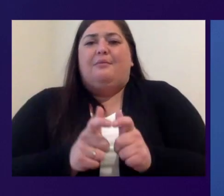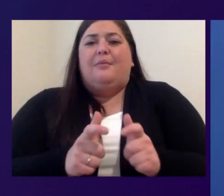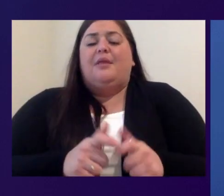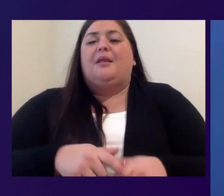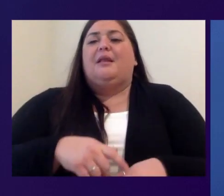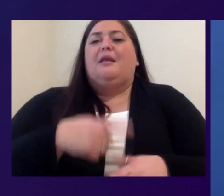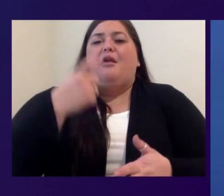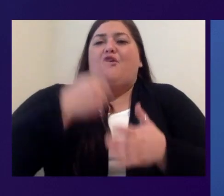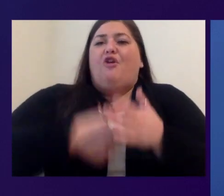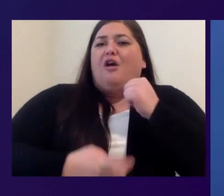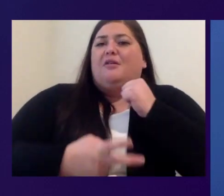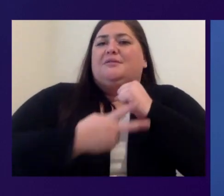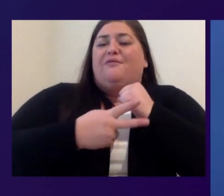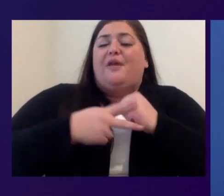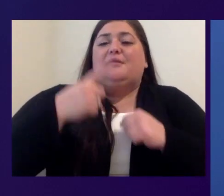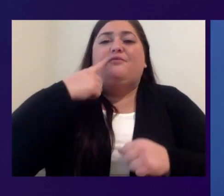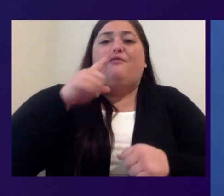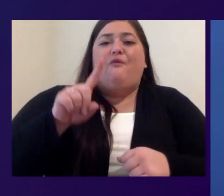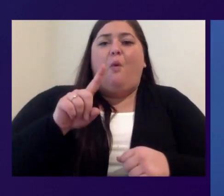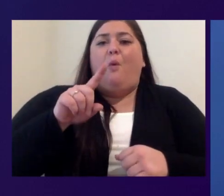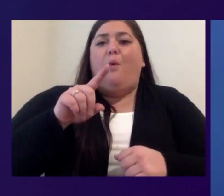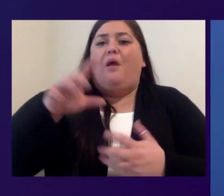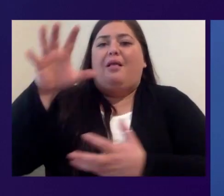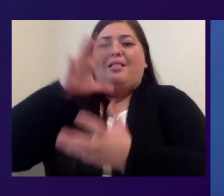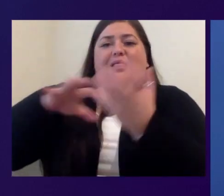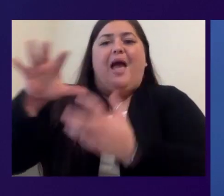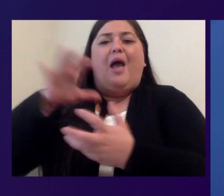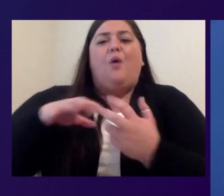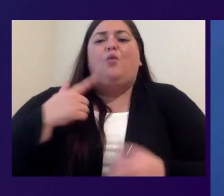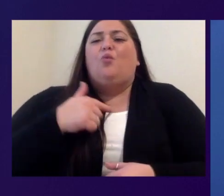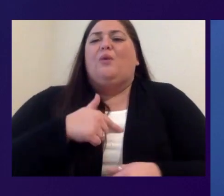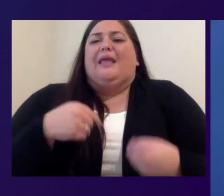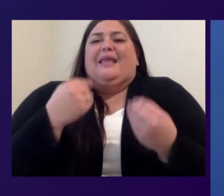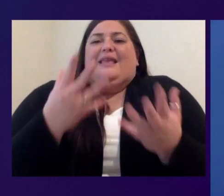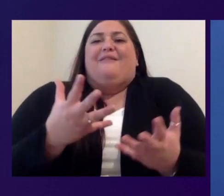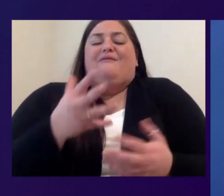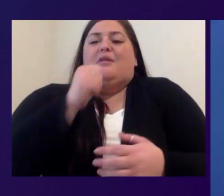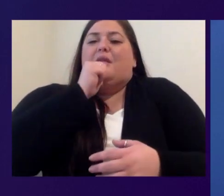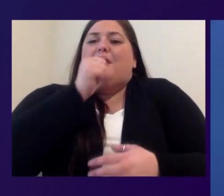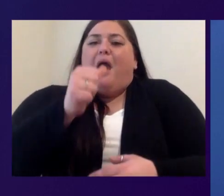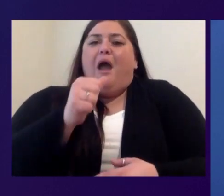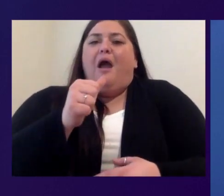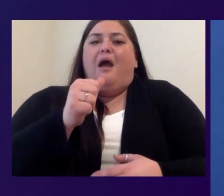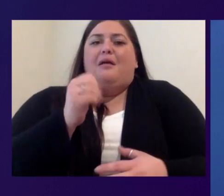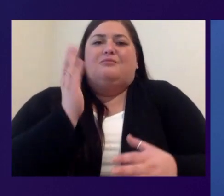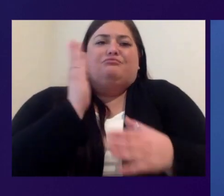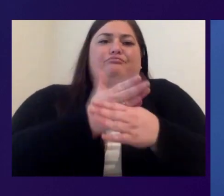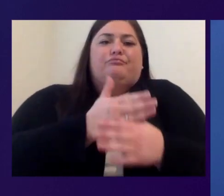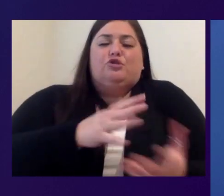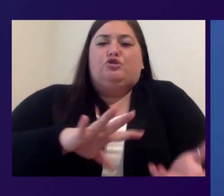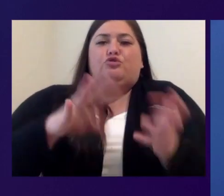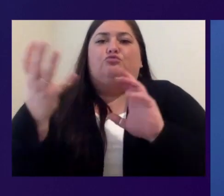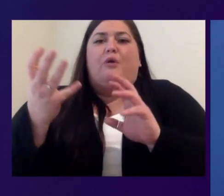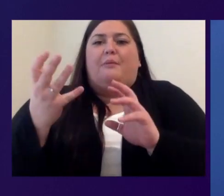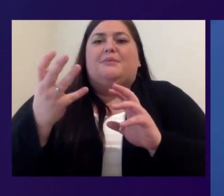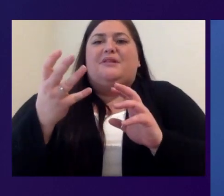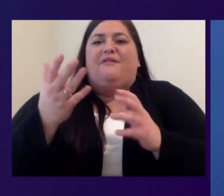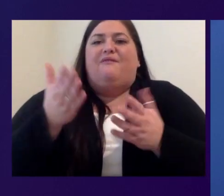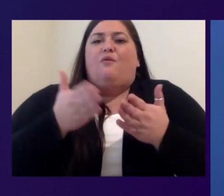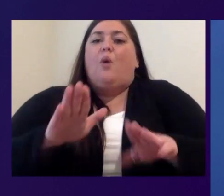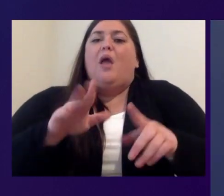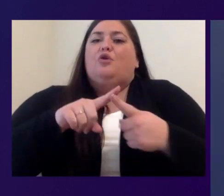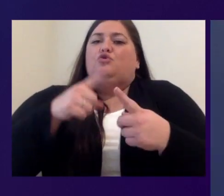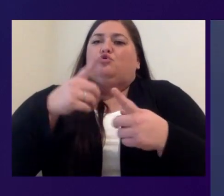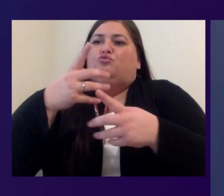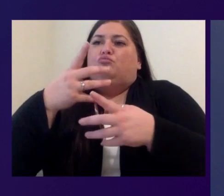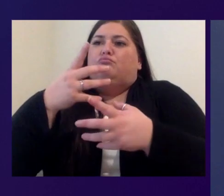we provide the most non-disruptive offerings to help get you to the cloud to WorkSpaces